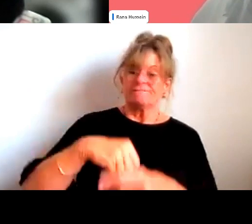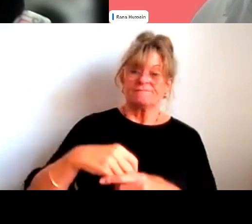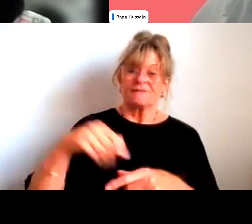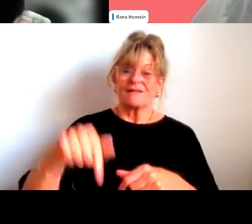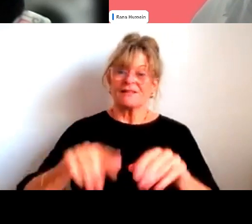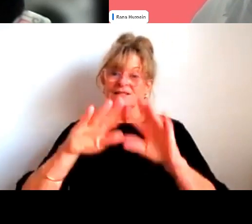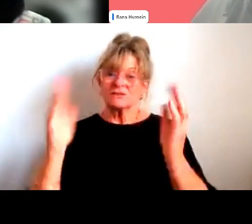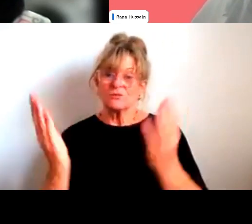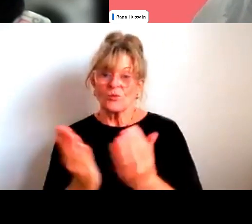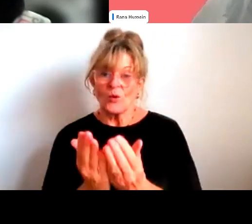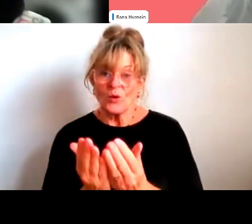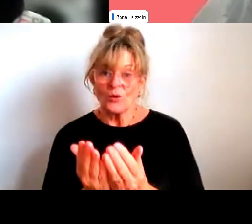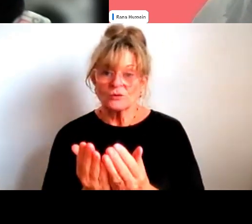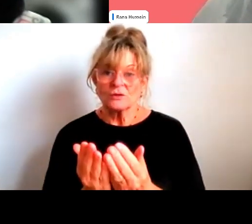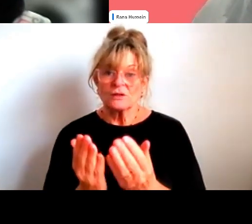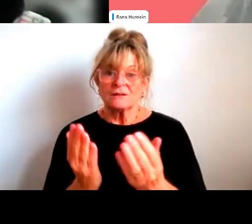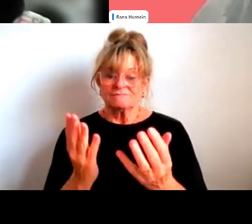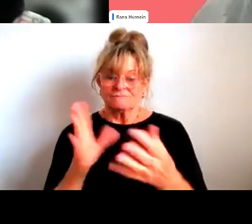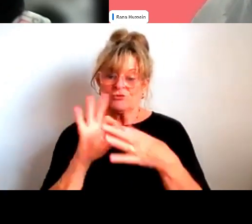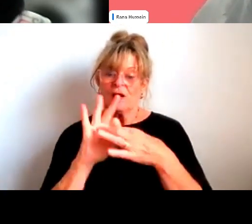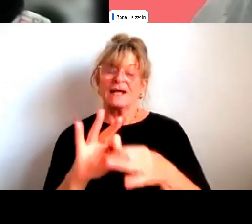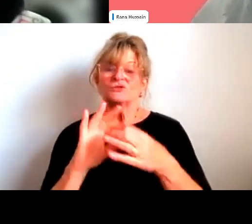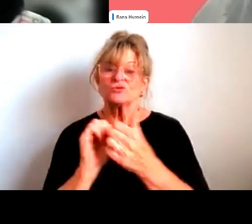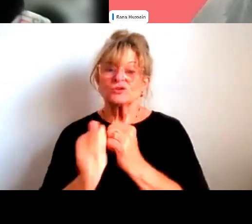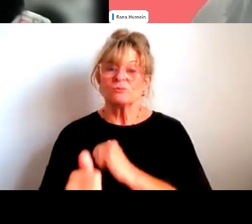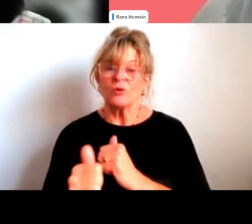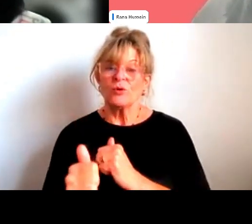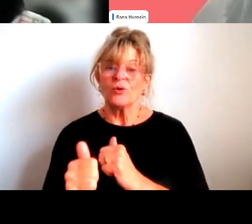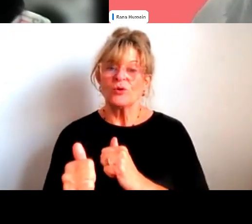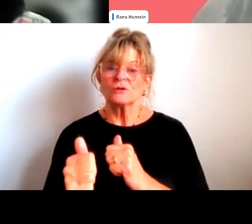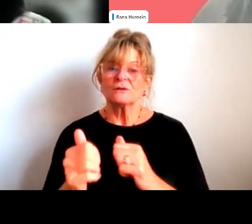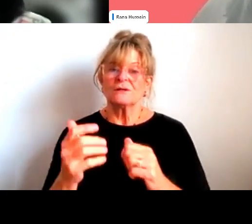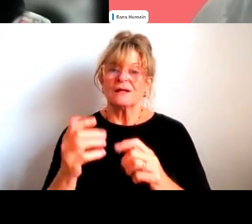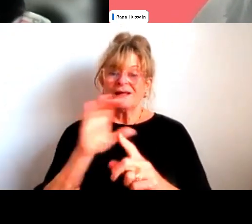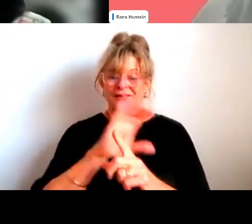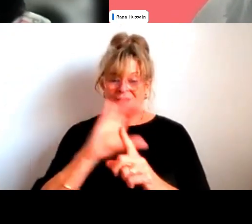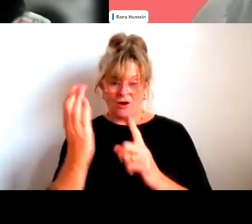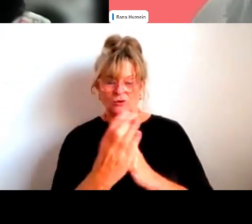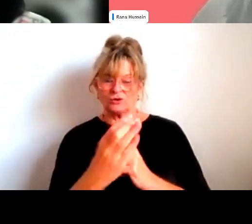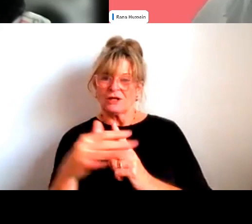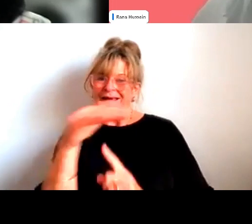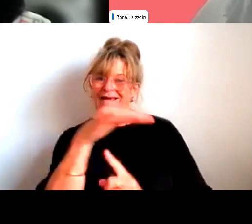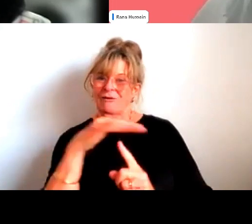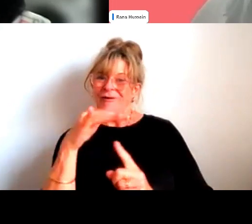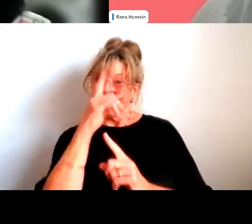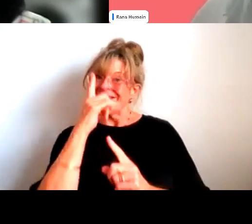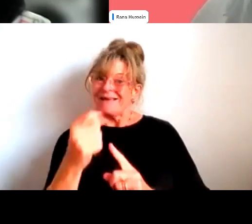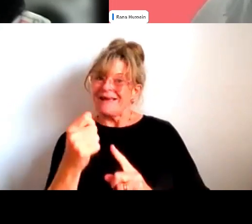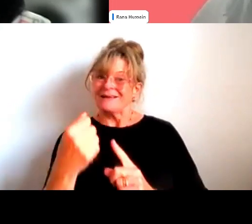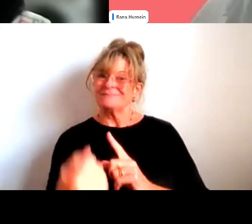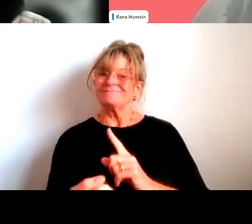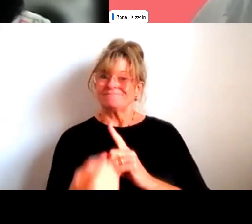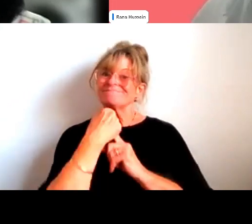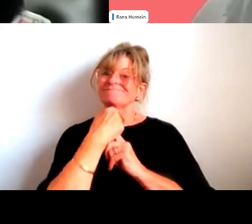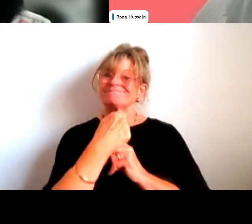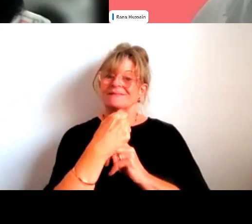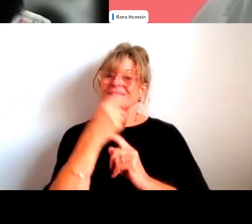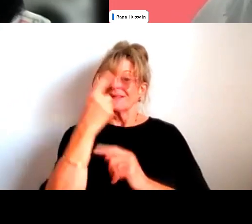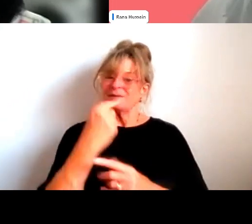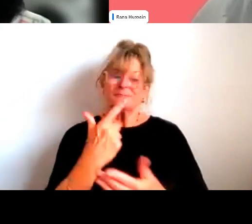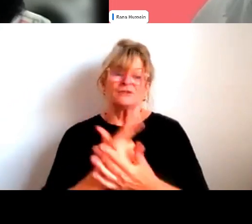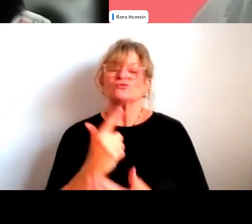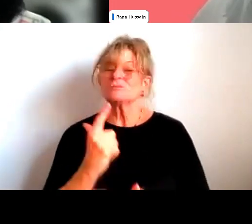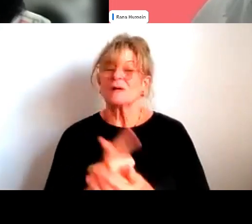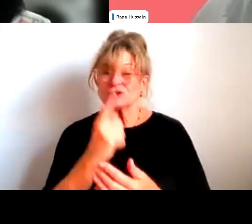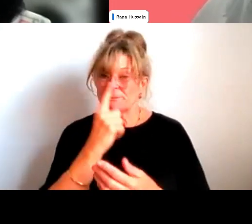especially in this space of sport, you know, that cultural load can be a lot and it's that, uh, that's one aspect and then being, you know, a woman as well.